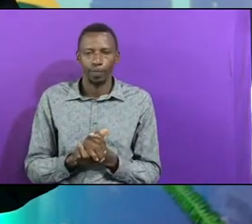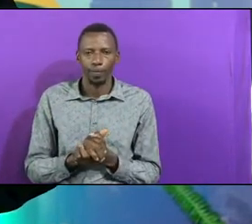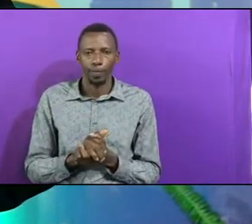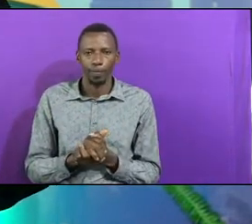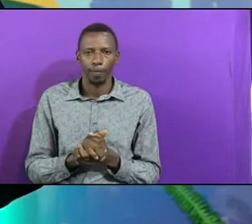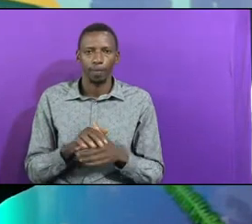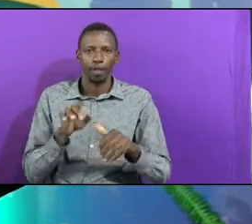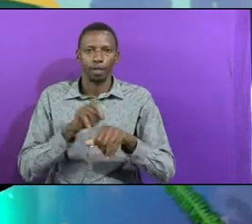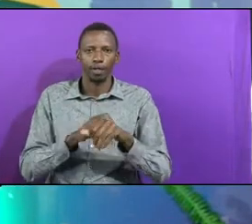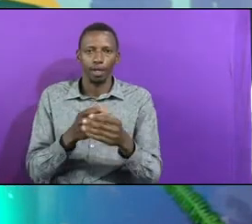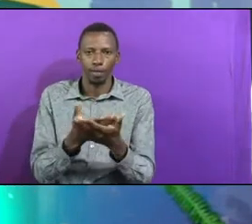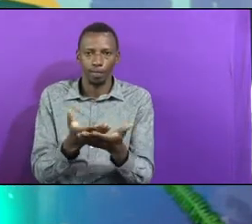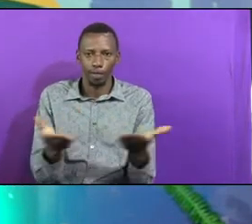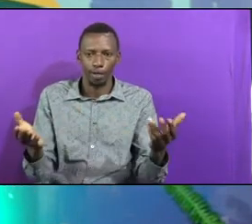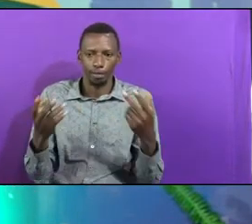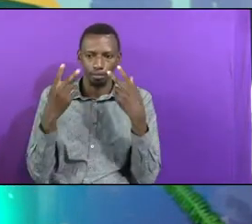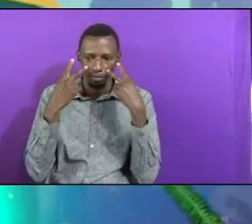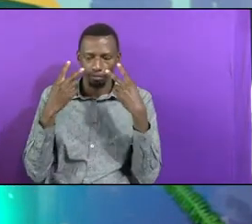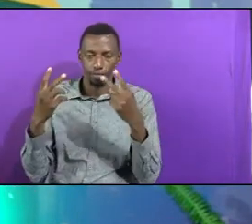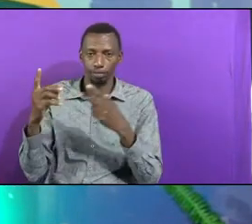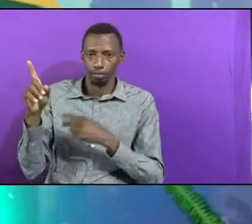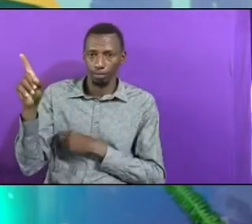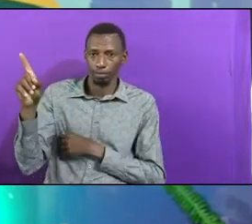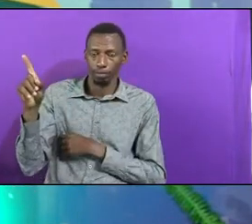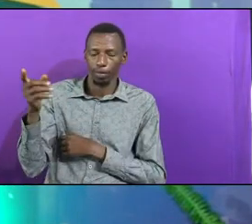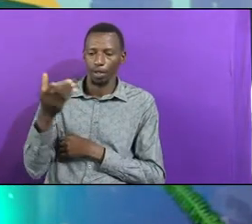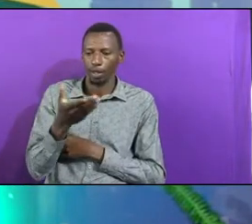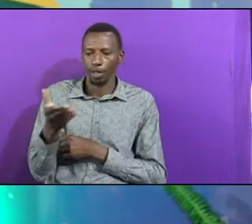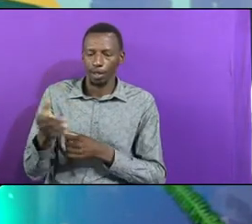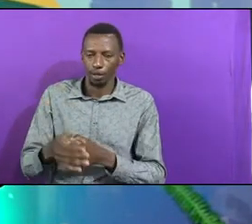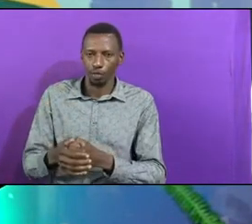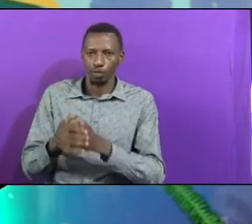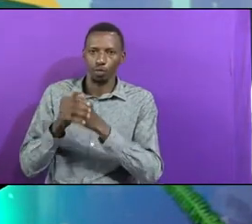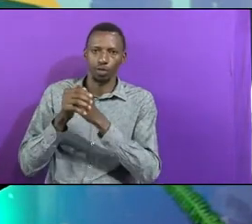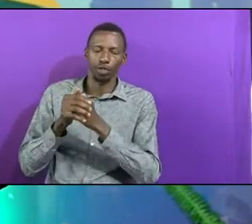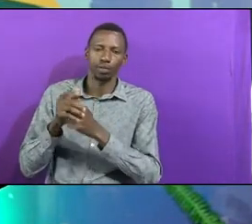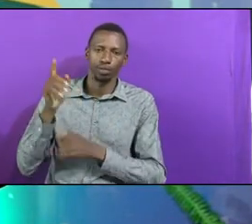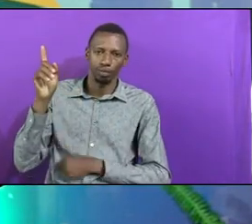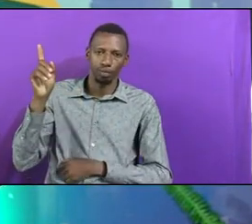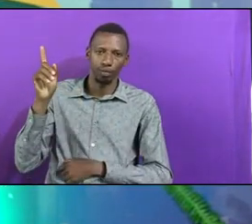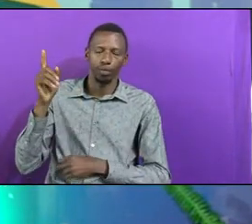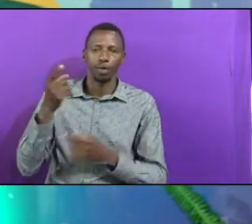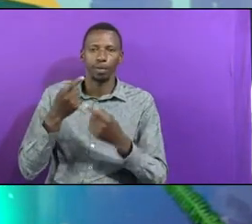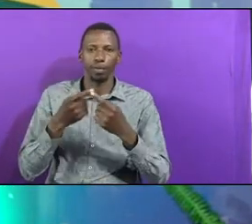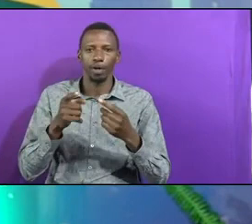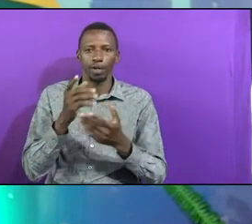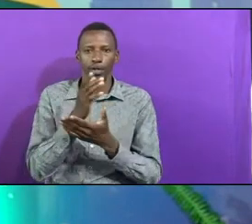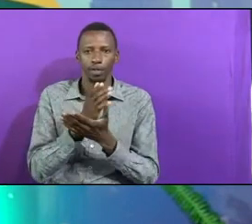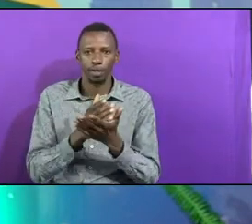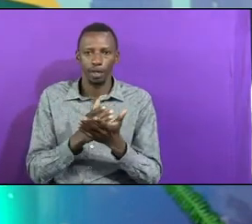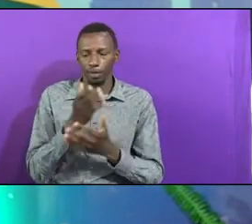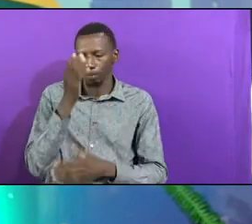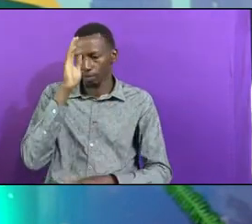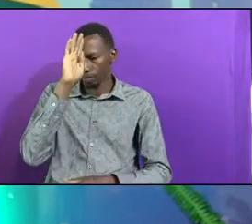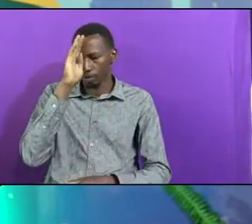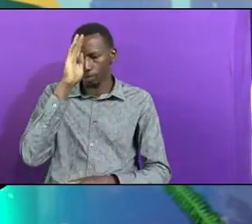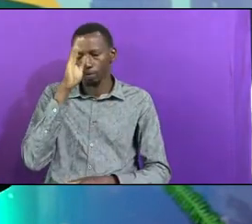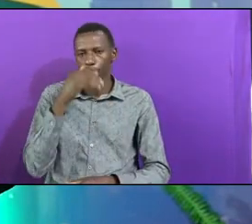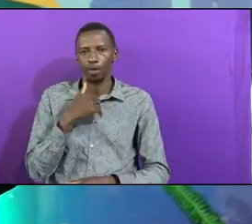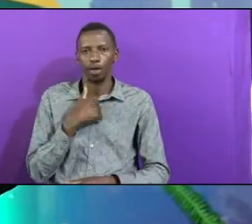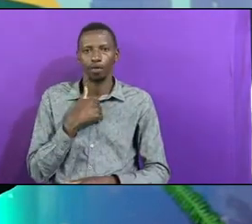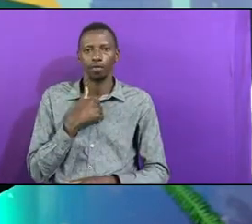When they saw him, they worshipped him But some doubted